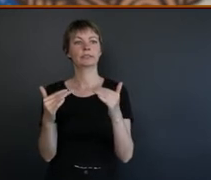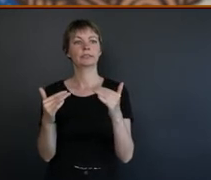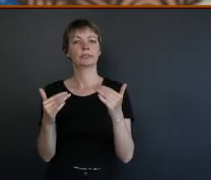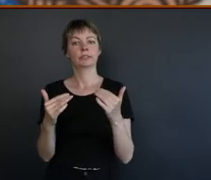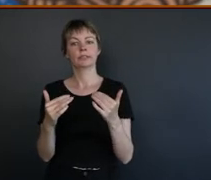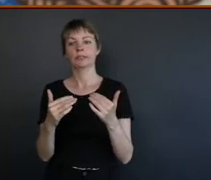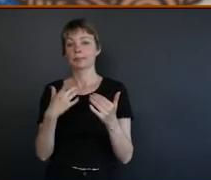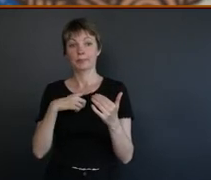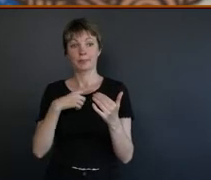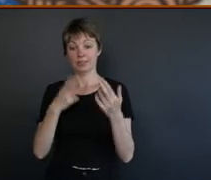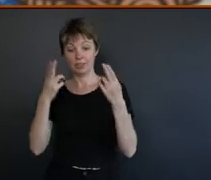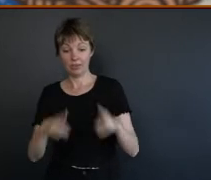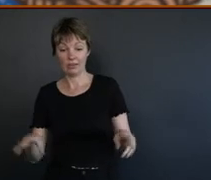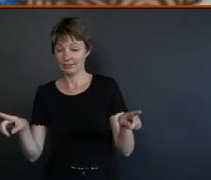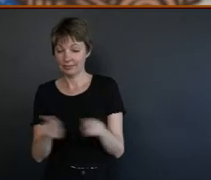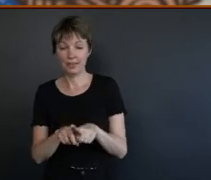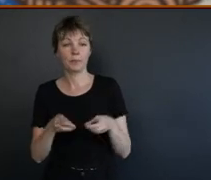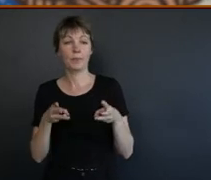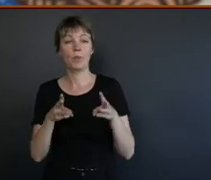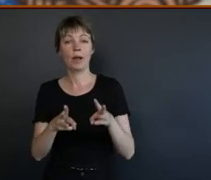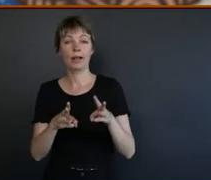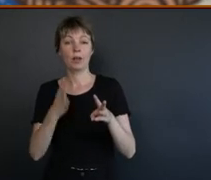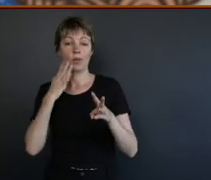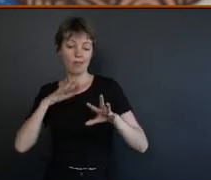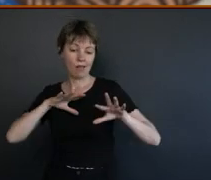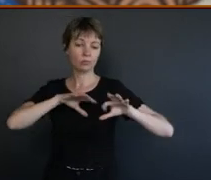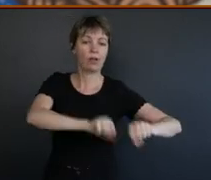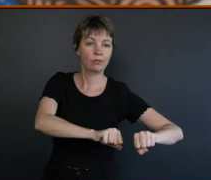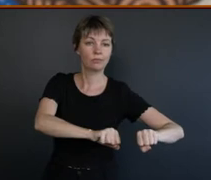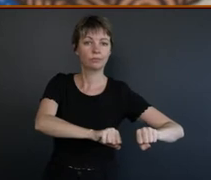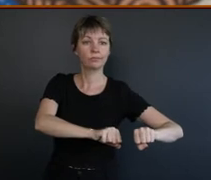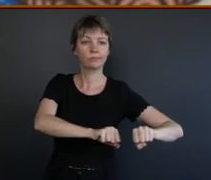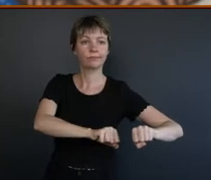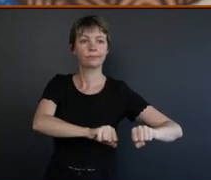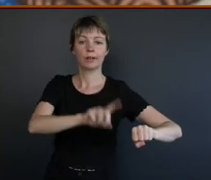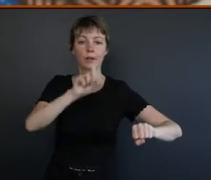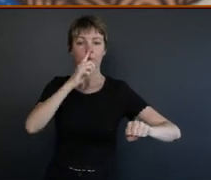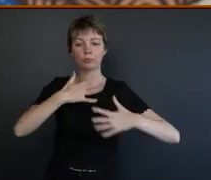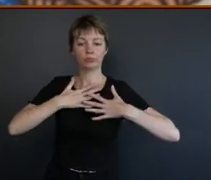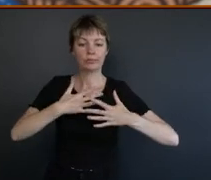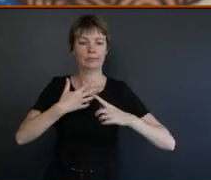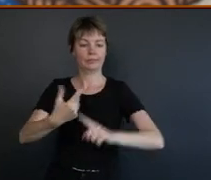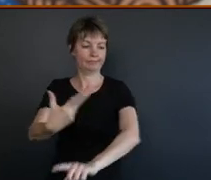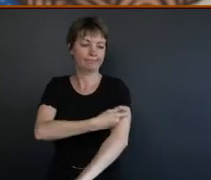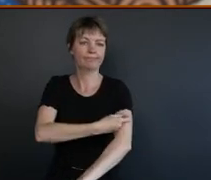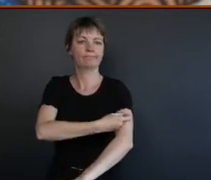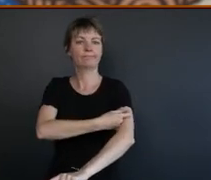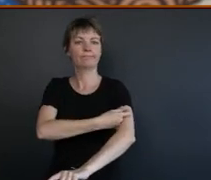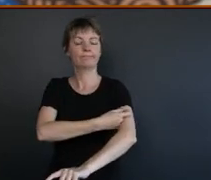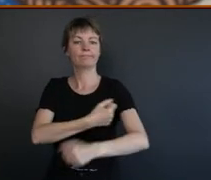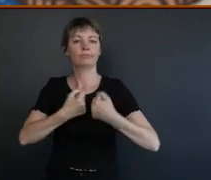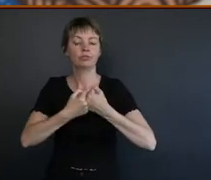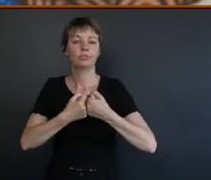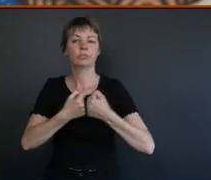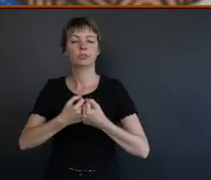and plus the midazolam, that illegal drug. Yeah. Also, we've been battling to